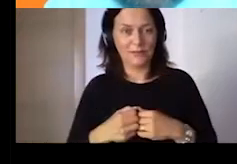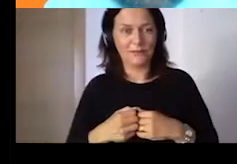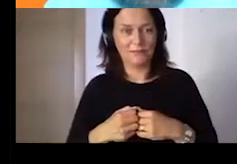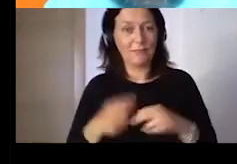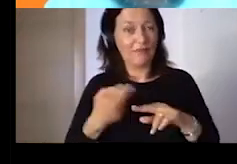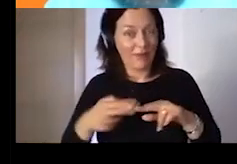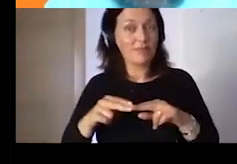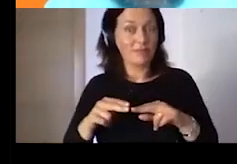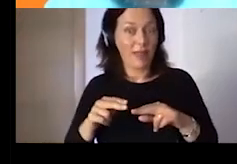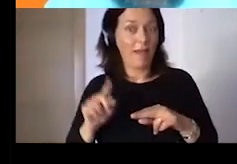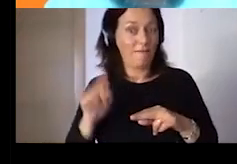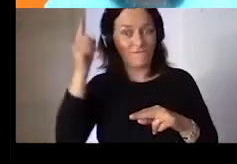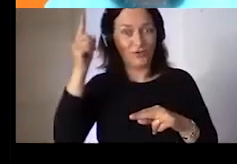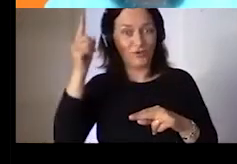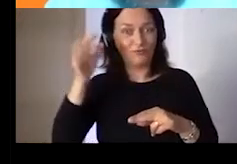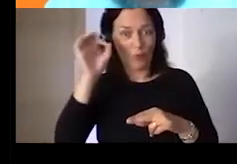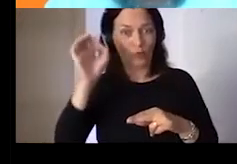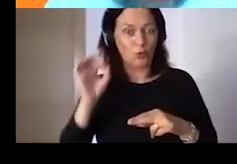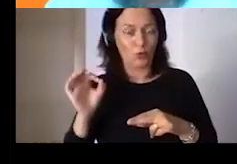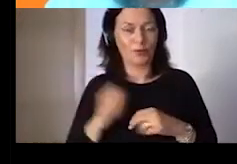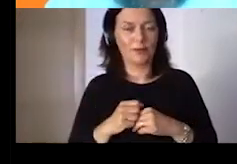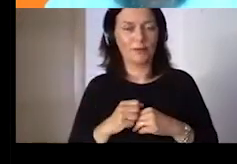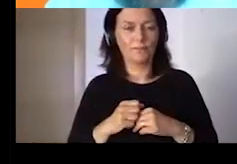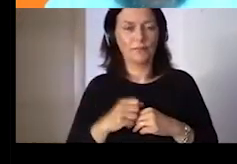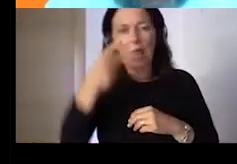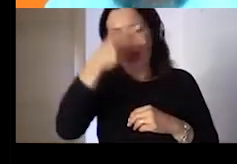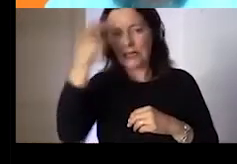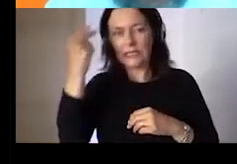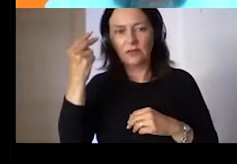Okay, Lithuania, Romania, Sweden,